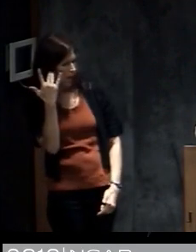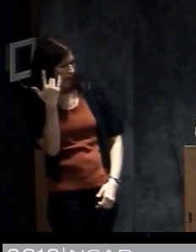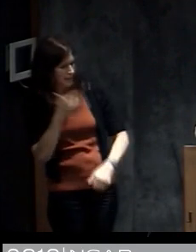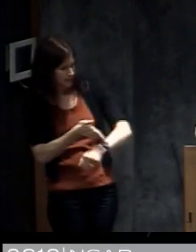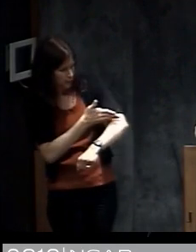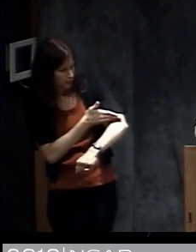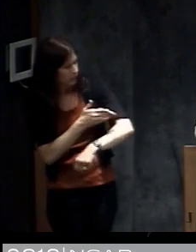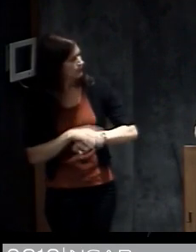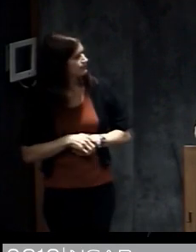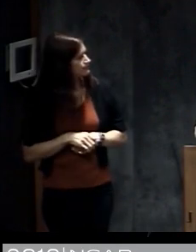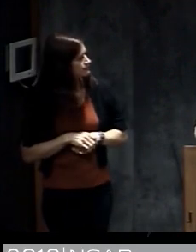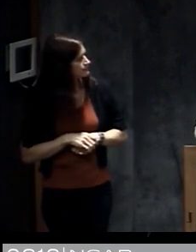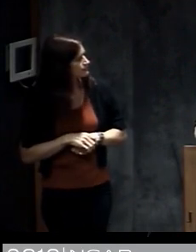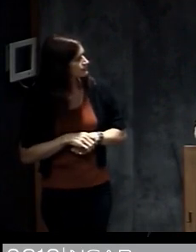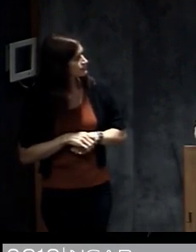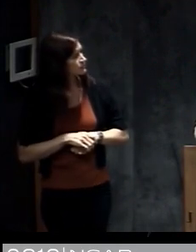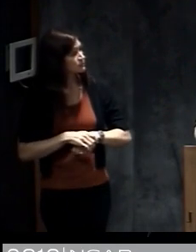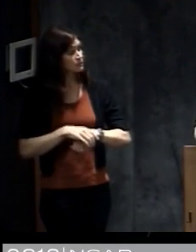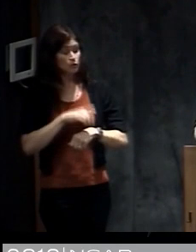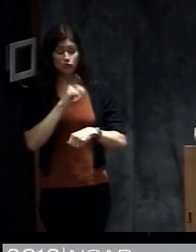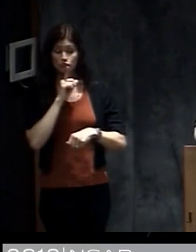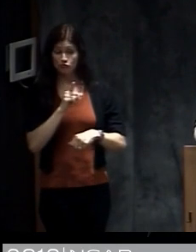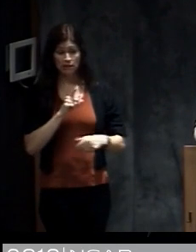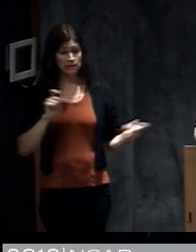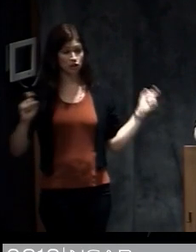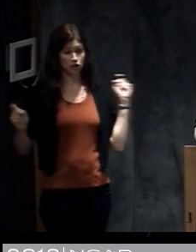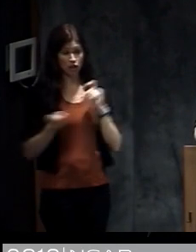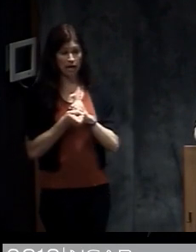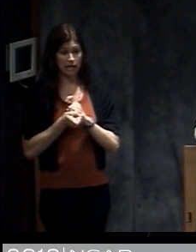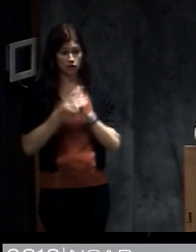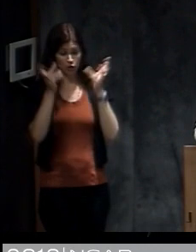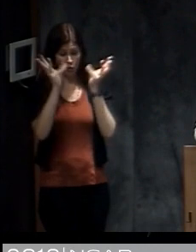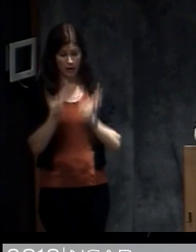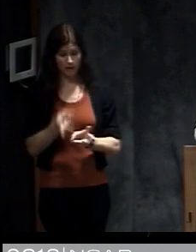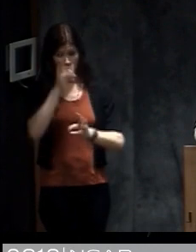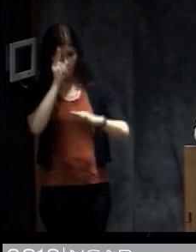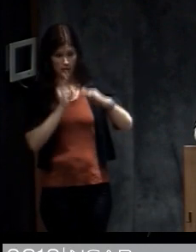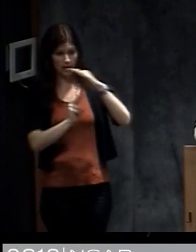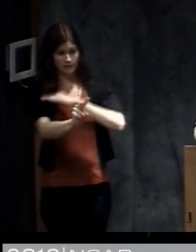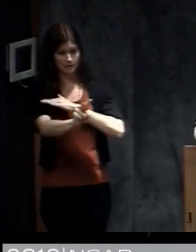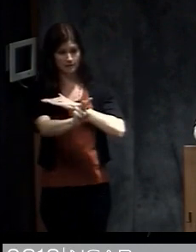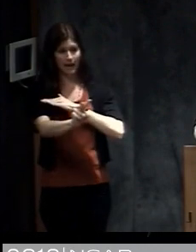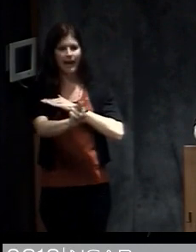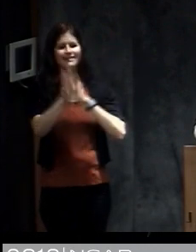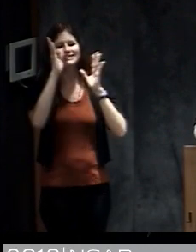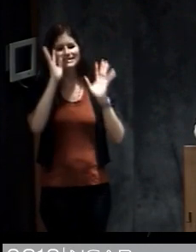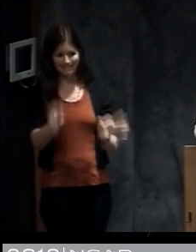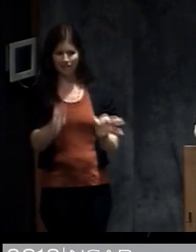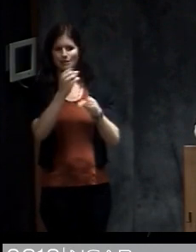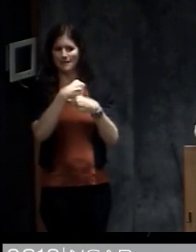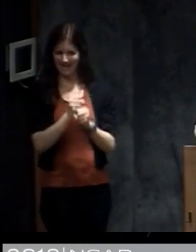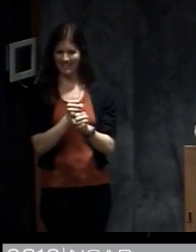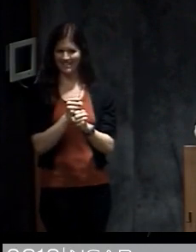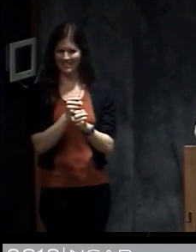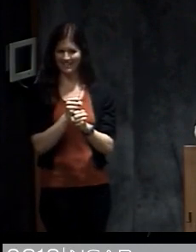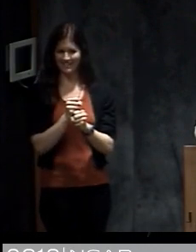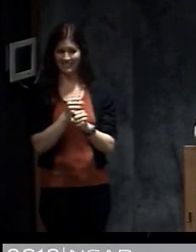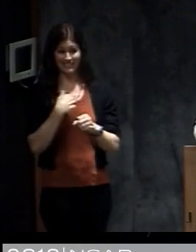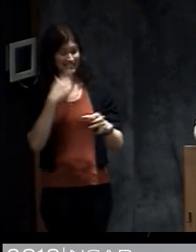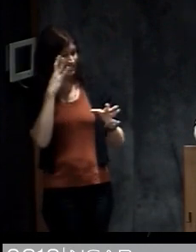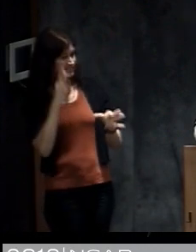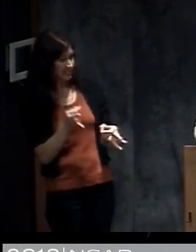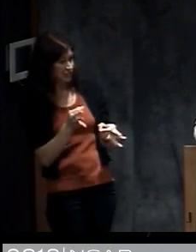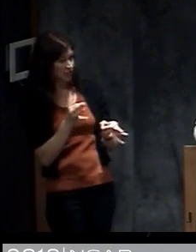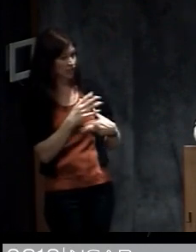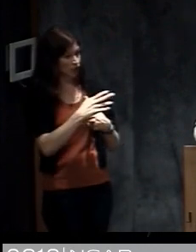in a minute. And these improvements have really transformed weather forecasting communication and decision making. So if think about the kinds of decisions people can make in terms